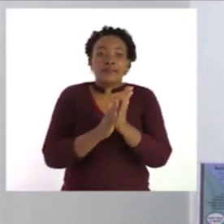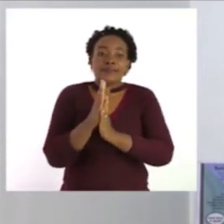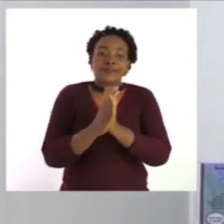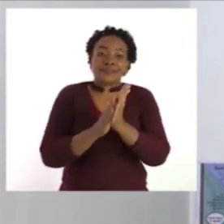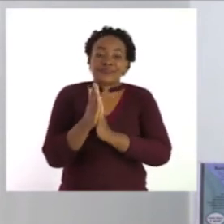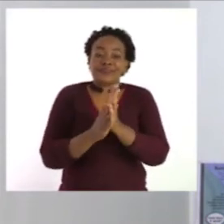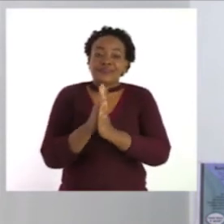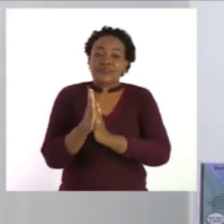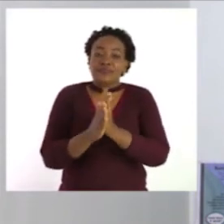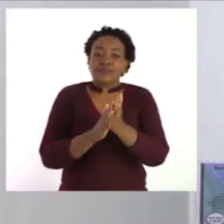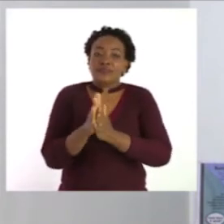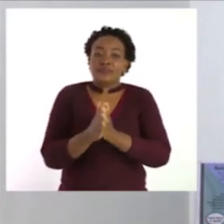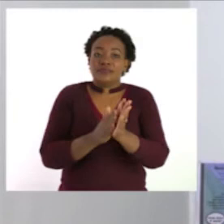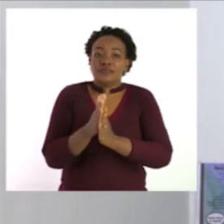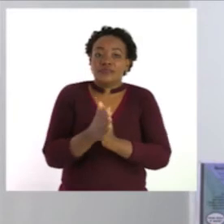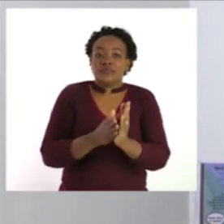Let's rub our hands.